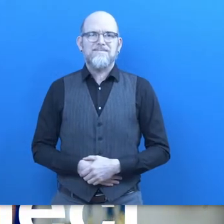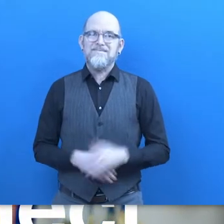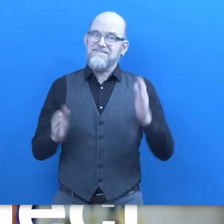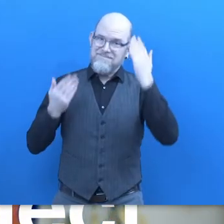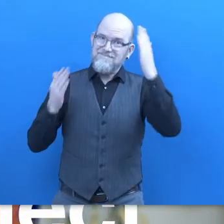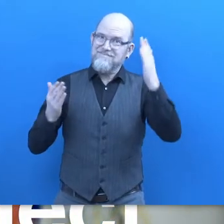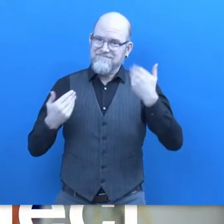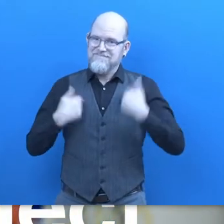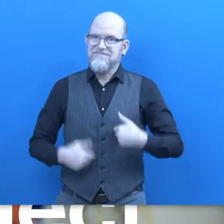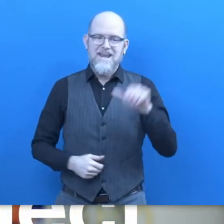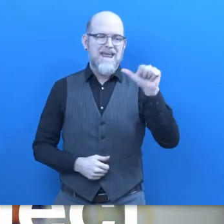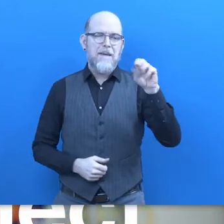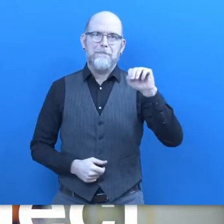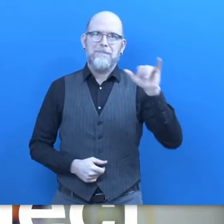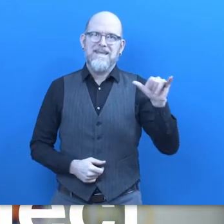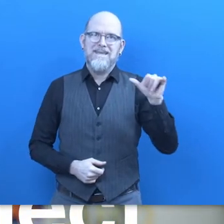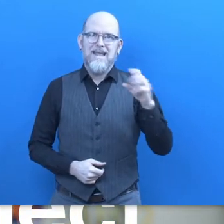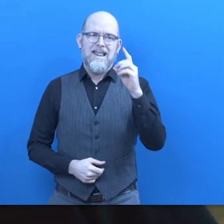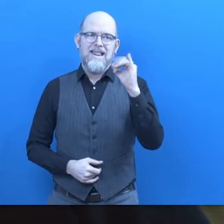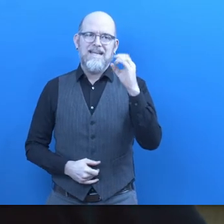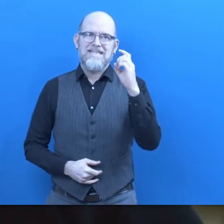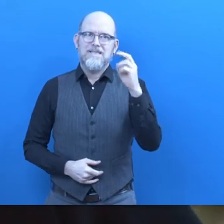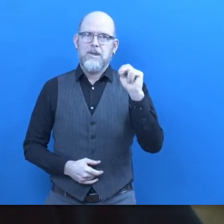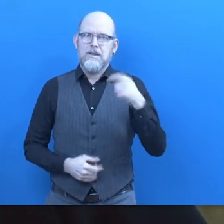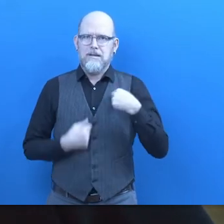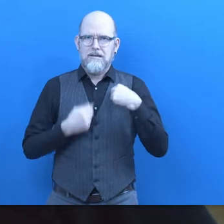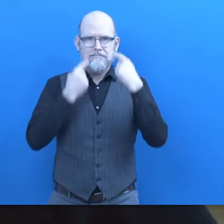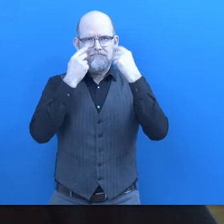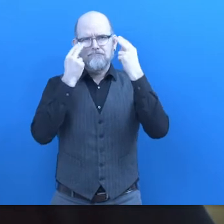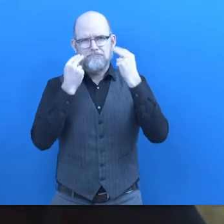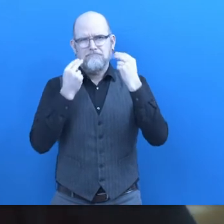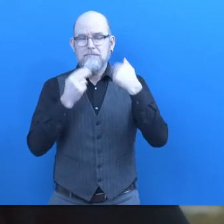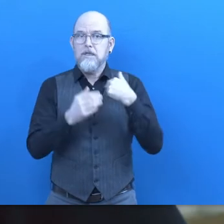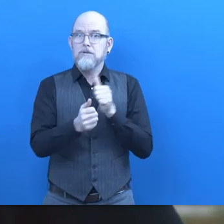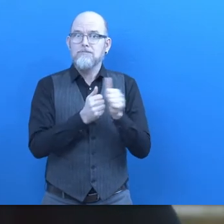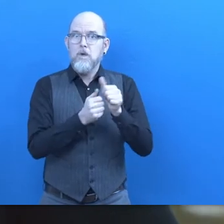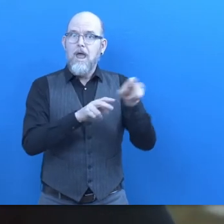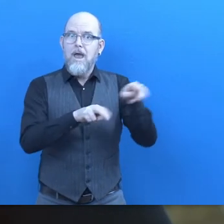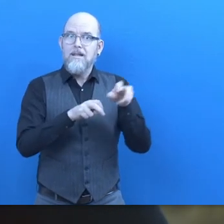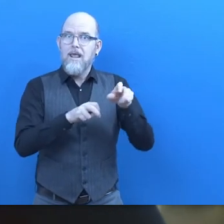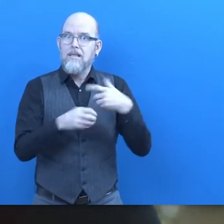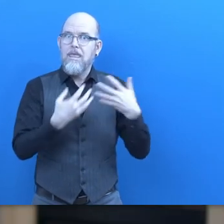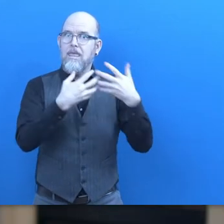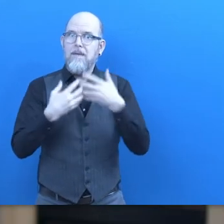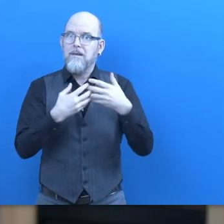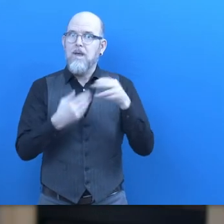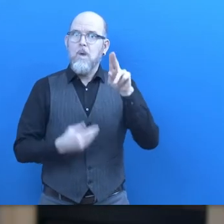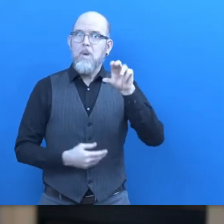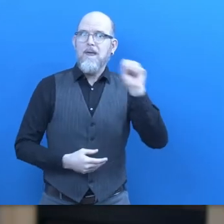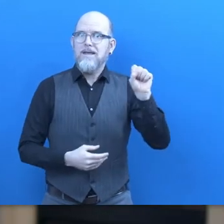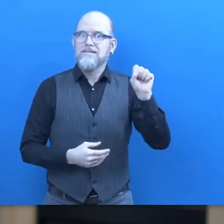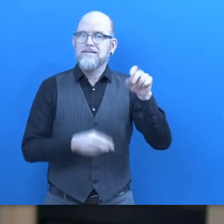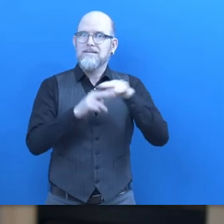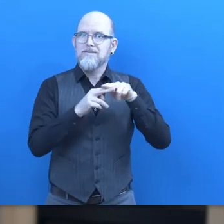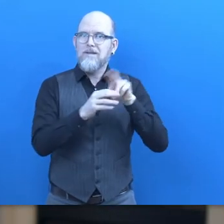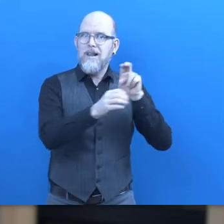My name is Amy Dixon and I am a visually impaired athlete on the US paratriathlon national team. When I was 22 years